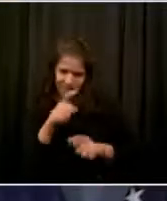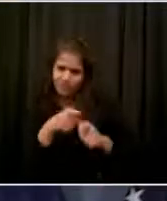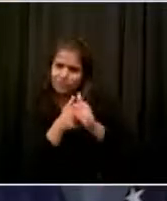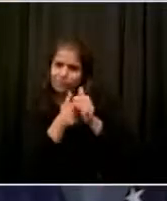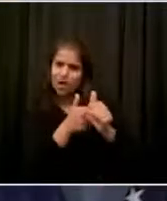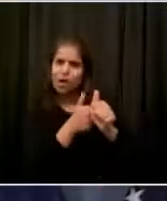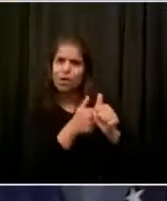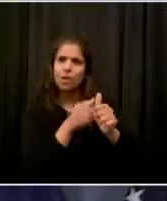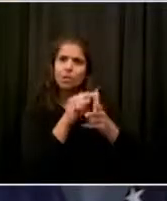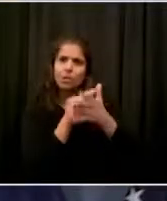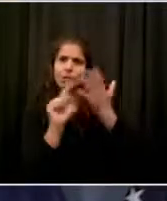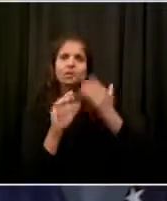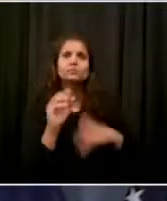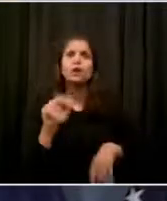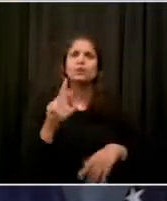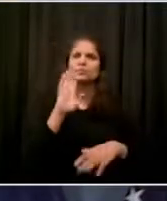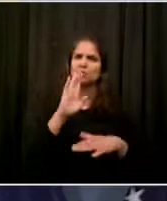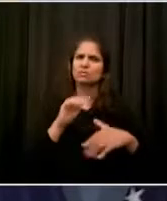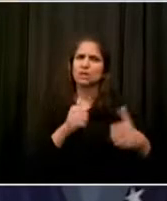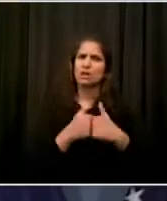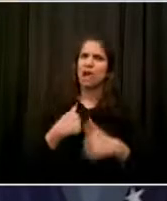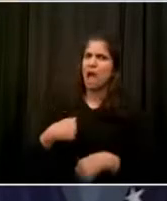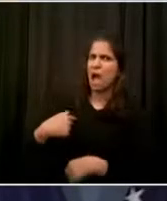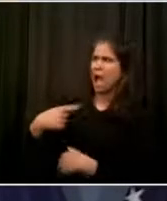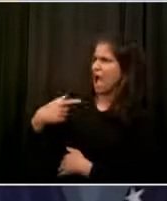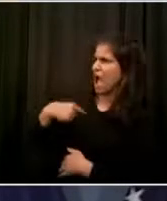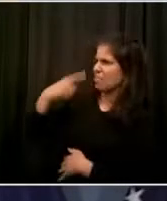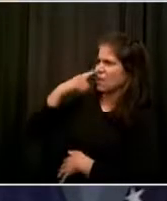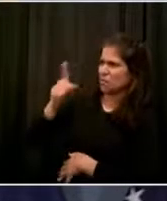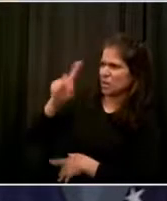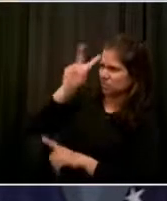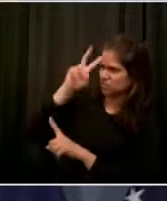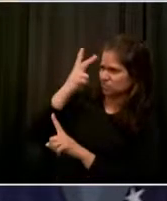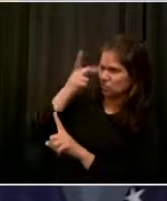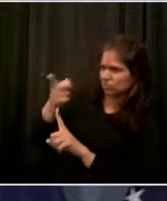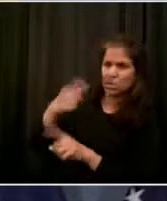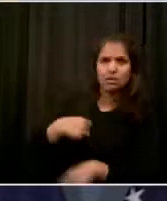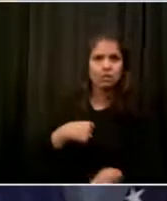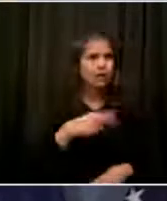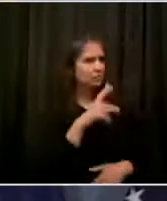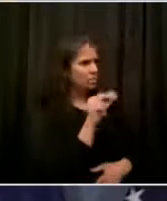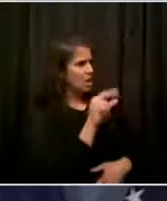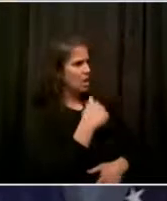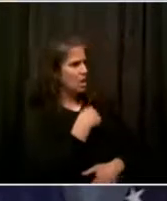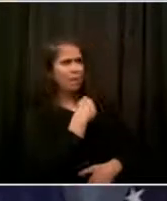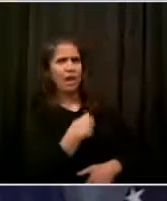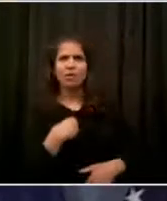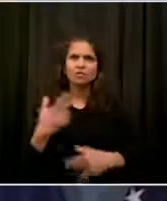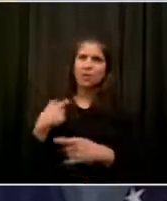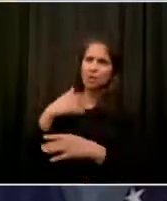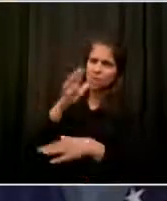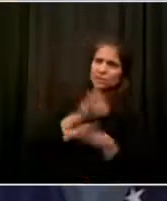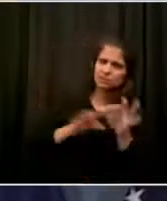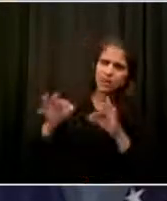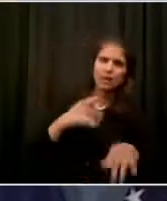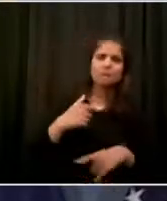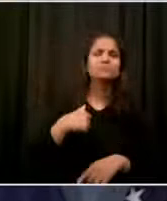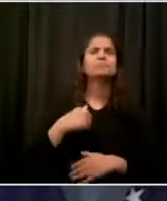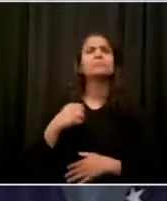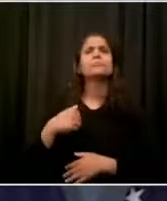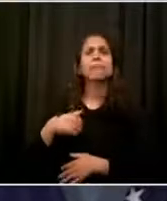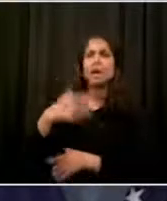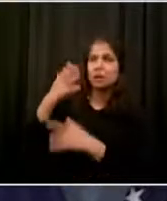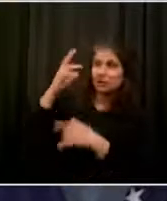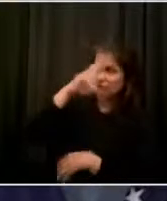again. People come into the hospital. They're suspected COVID patients. They've got these symptoms. They have not